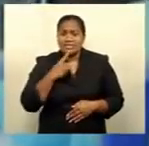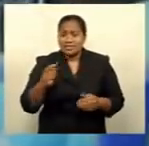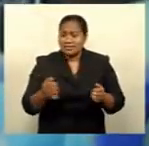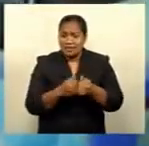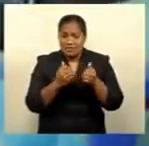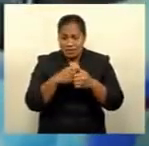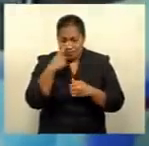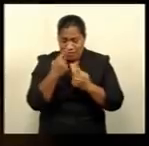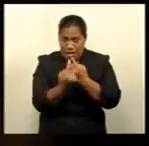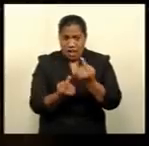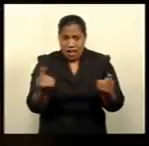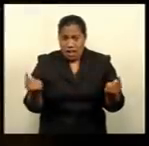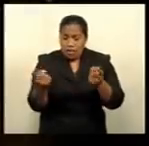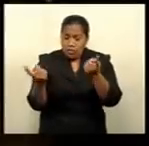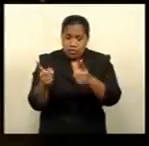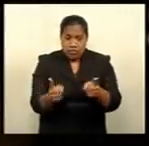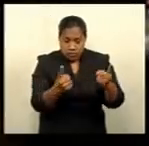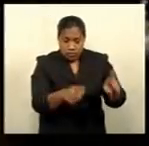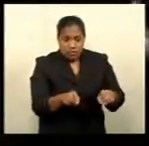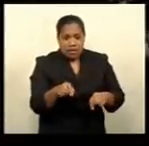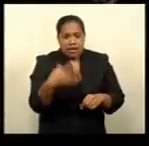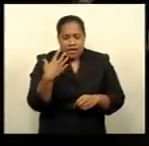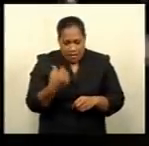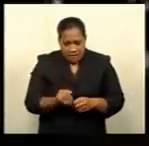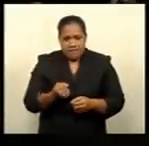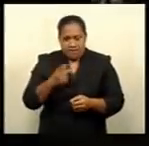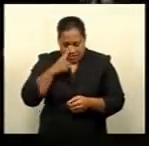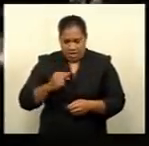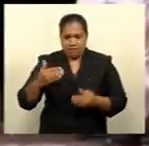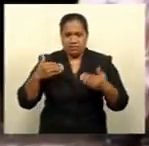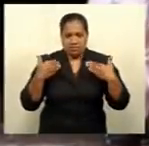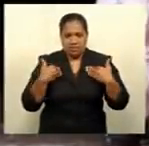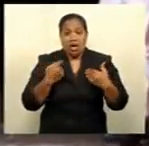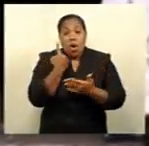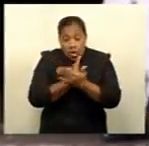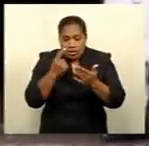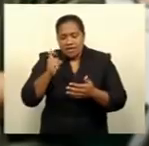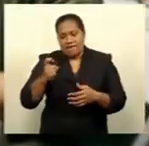chance of being saved if only the health teams were able to see them earlier.